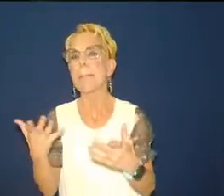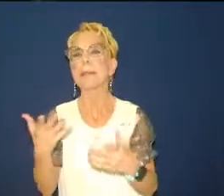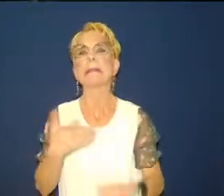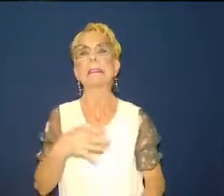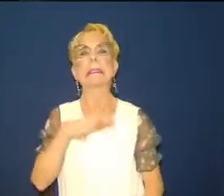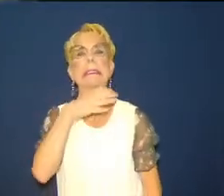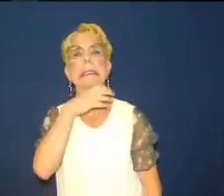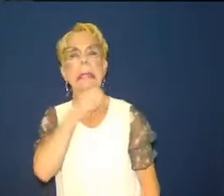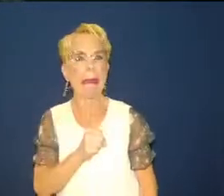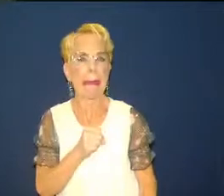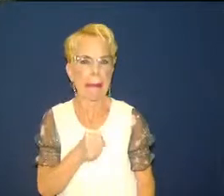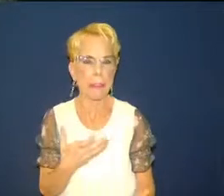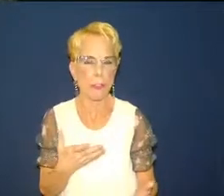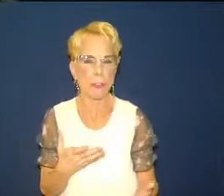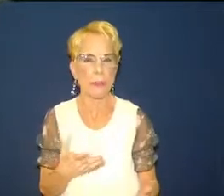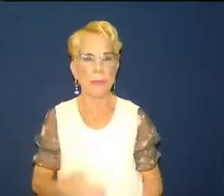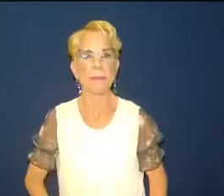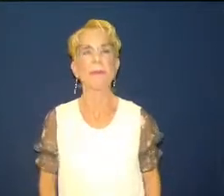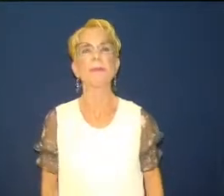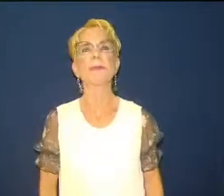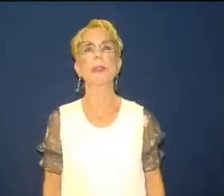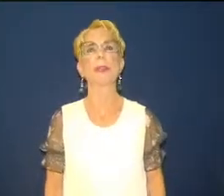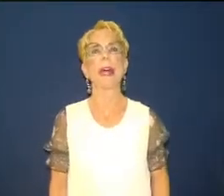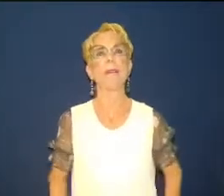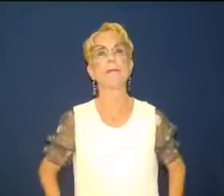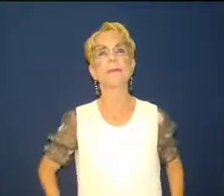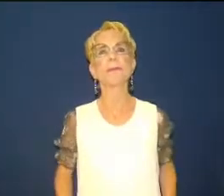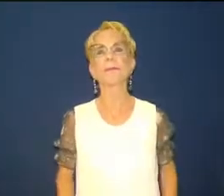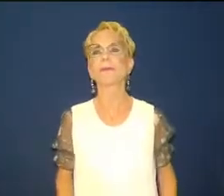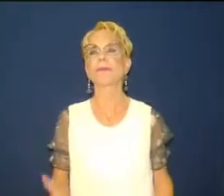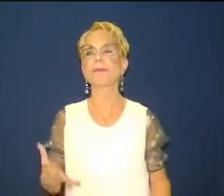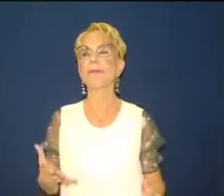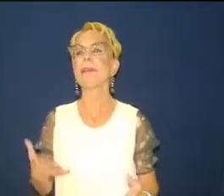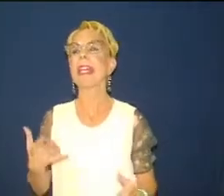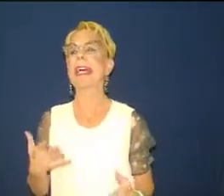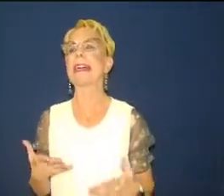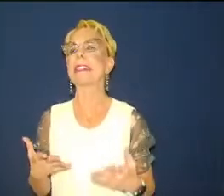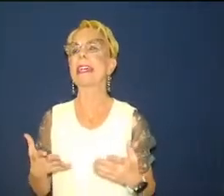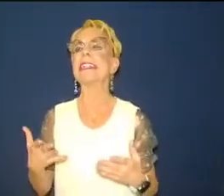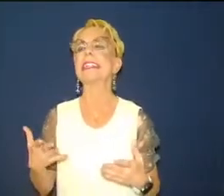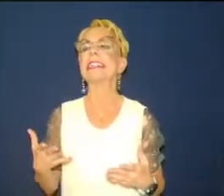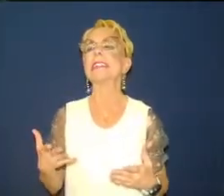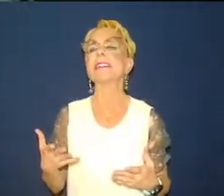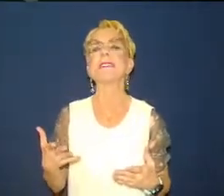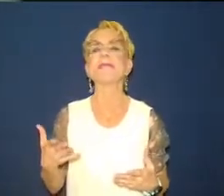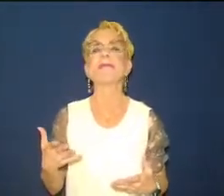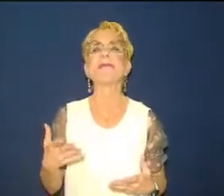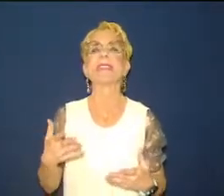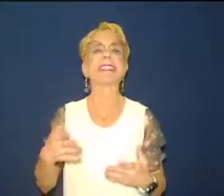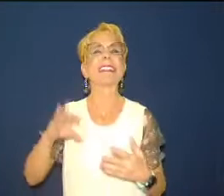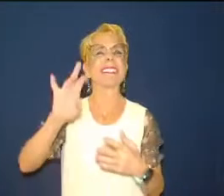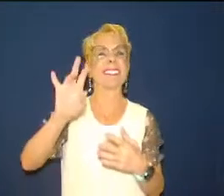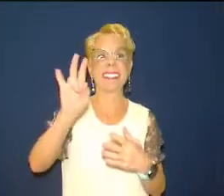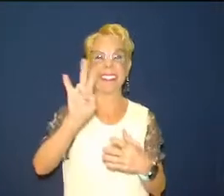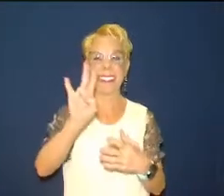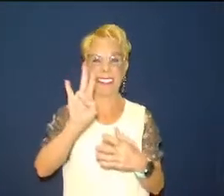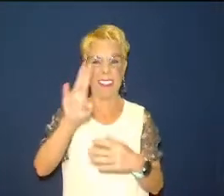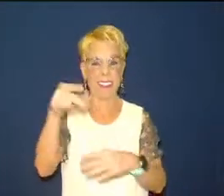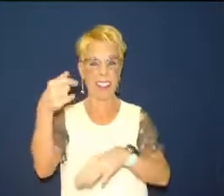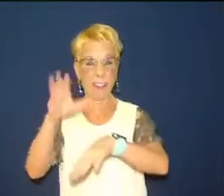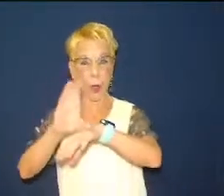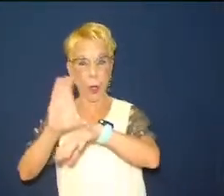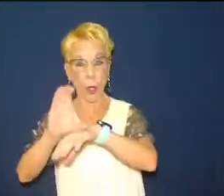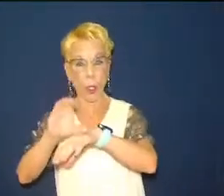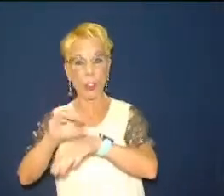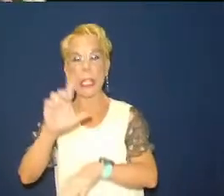talking about the church of Laodicea and that's where we catch up with our age right now and man if you don't see any comparisons